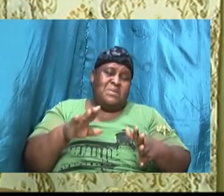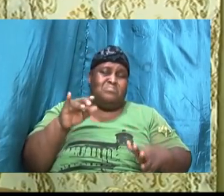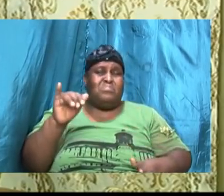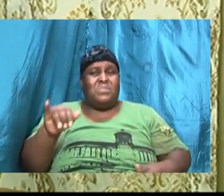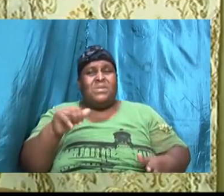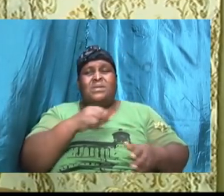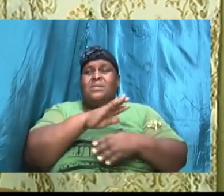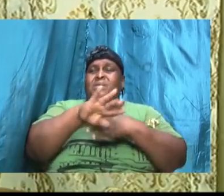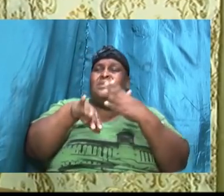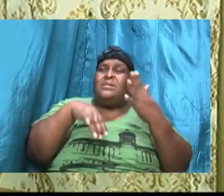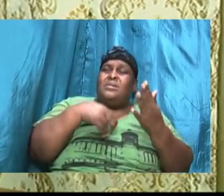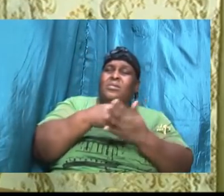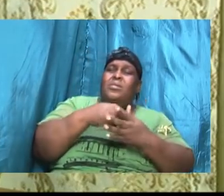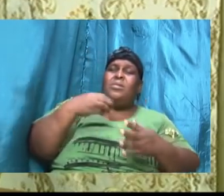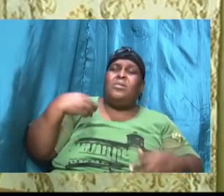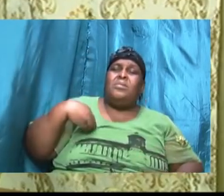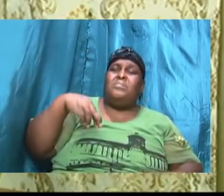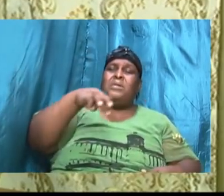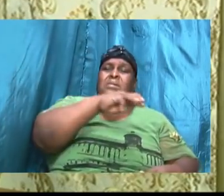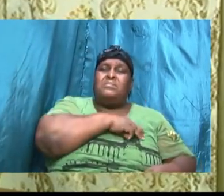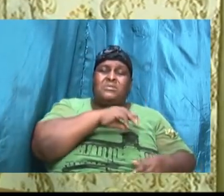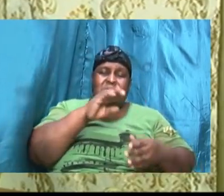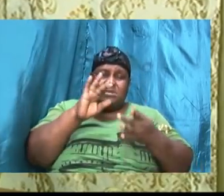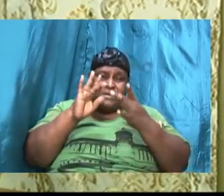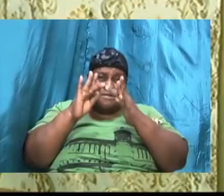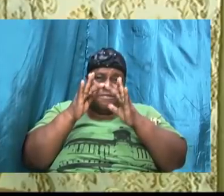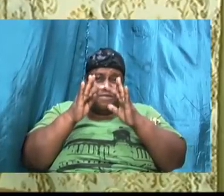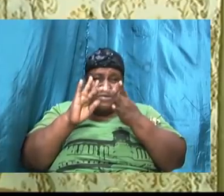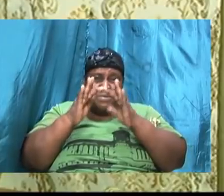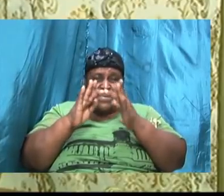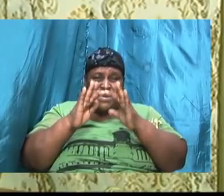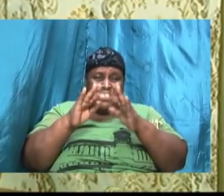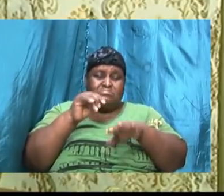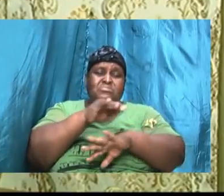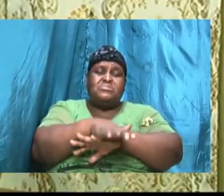all members tonight all members viewing tonight can understand